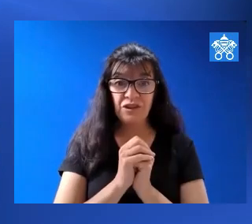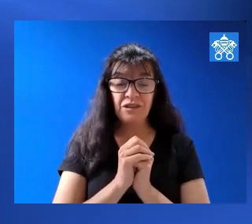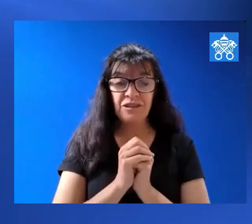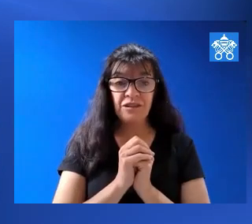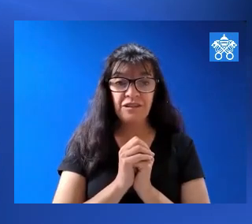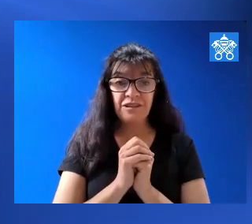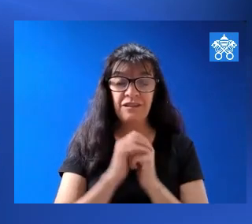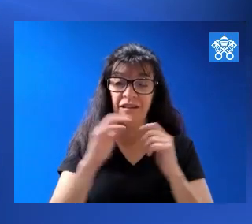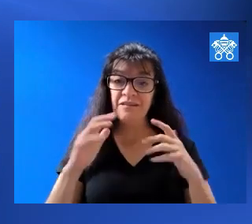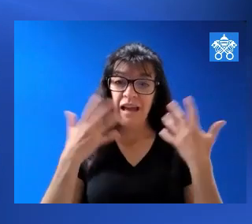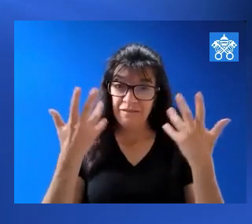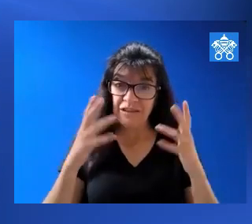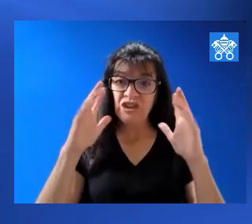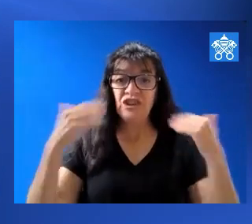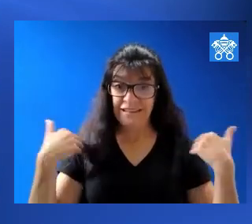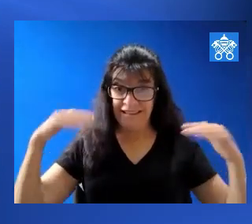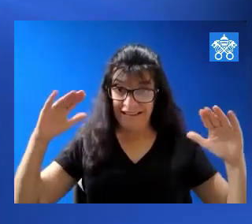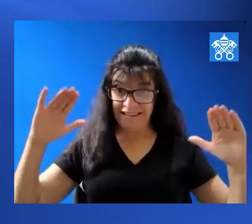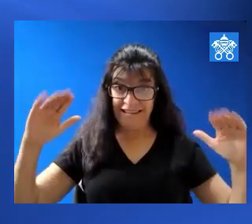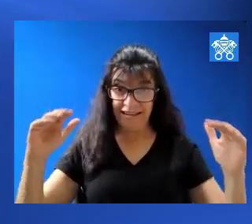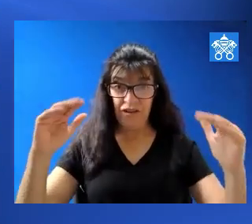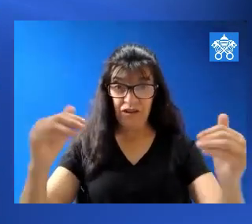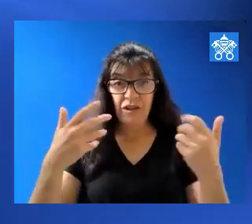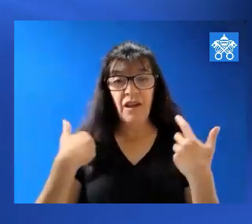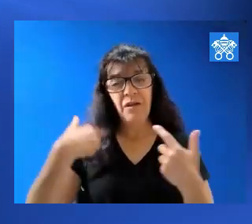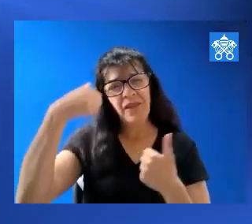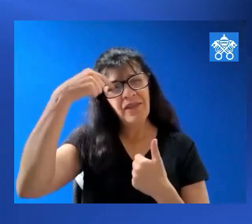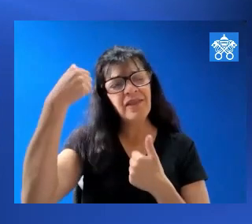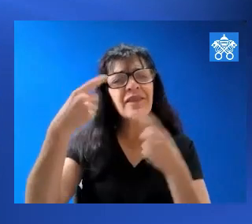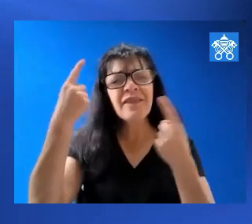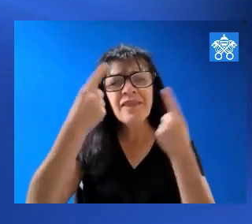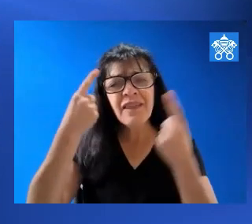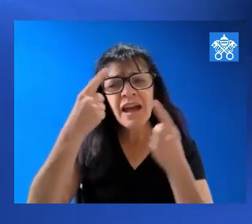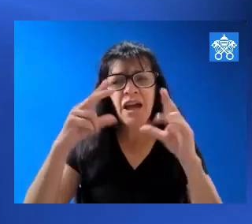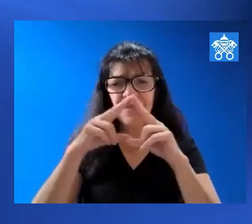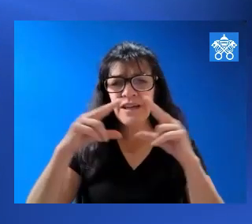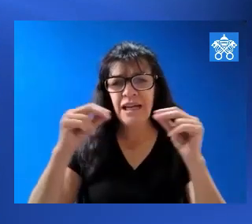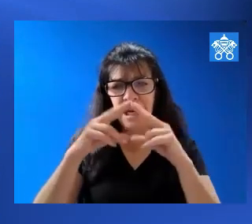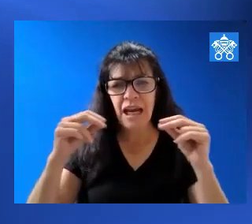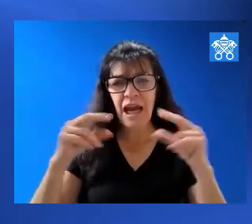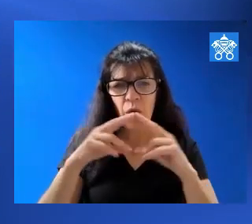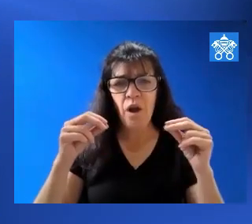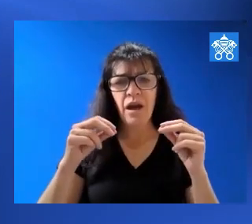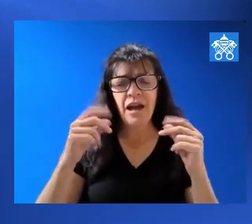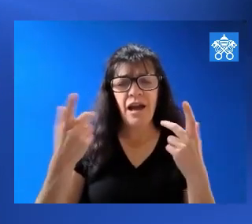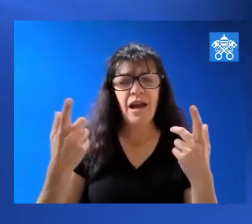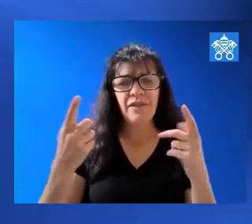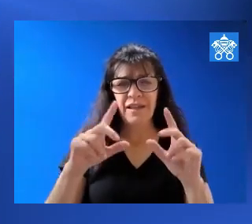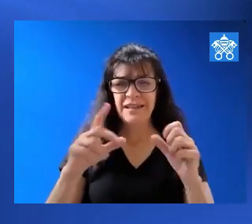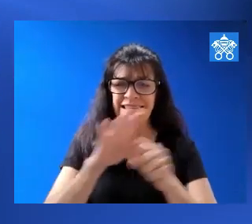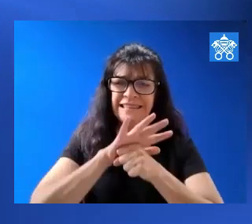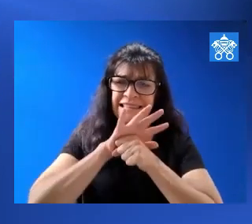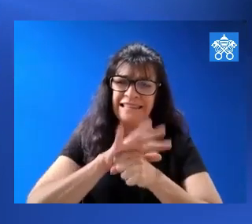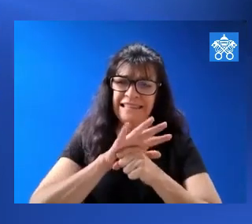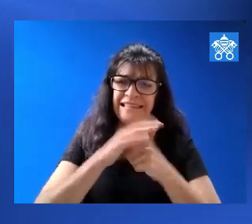recitation of the Angelus calling us to keep Nicaragua in our prayers and the tensions that are there as well